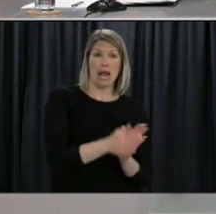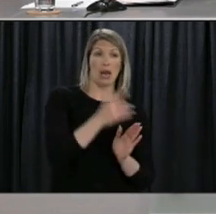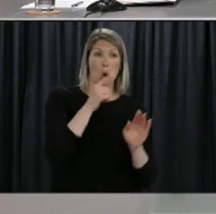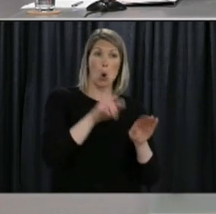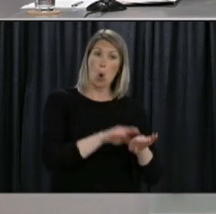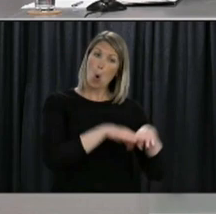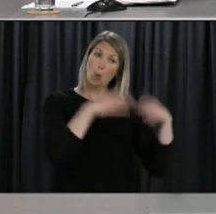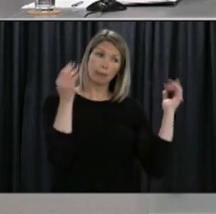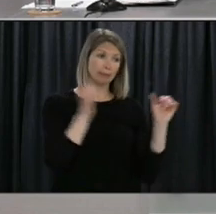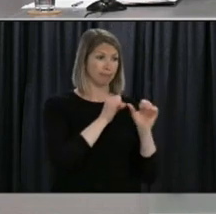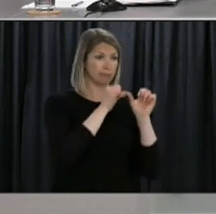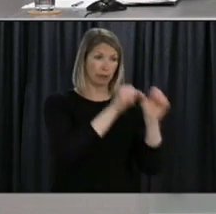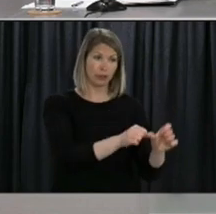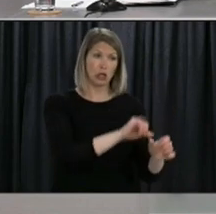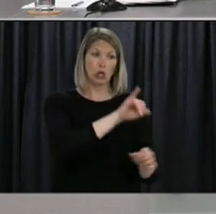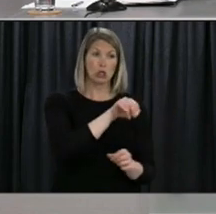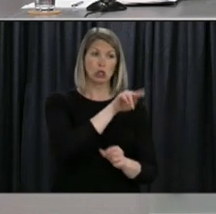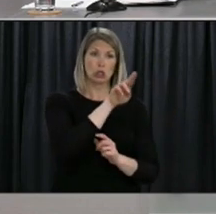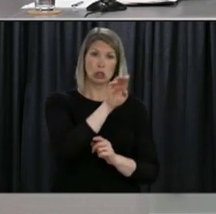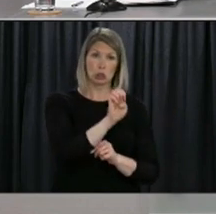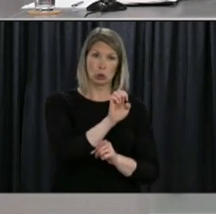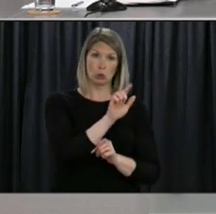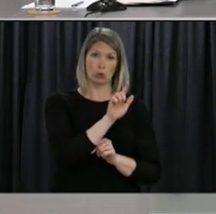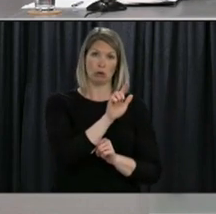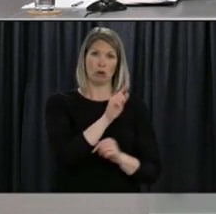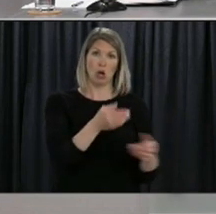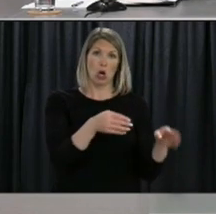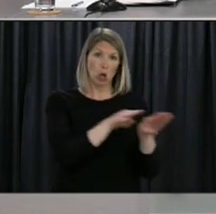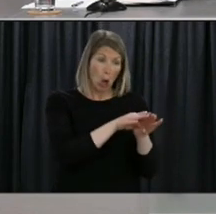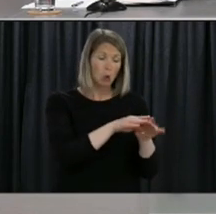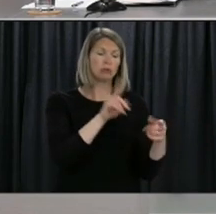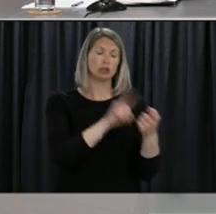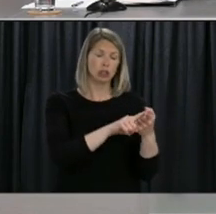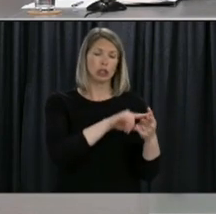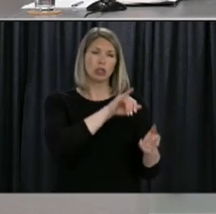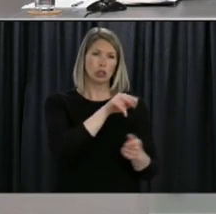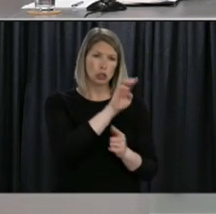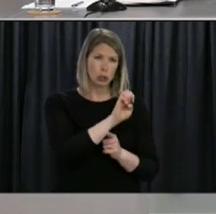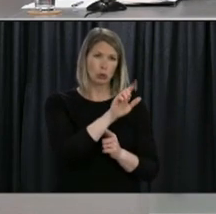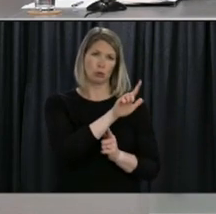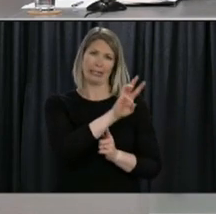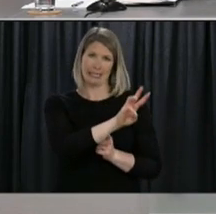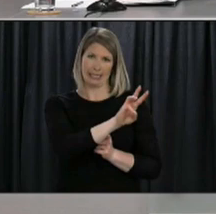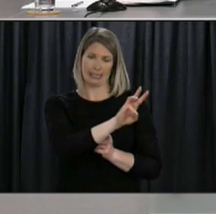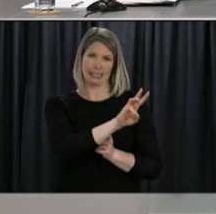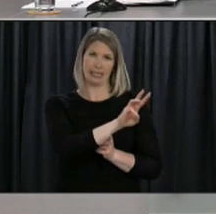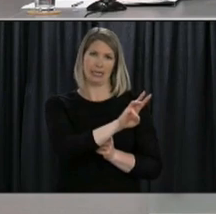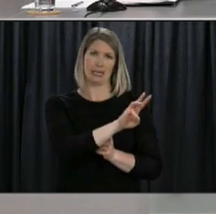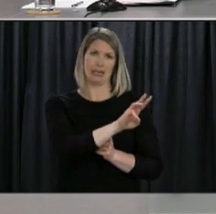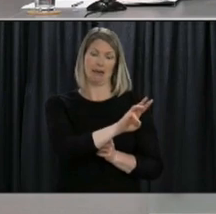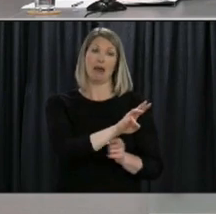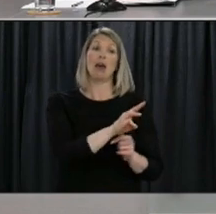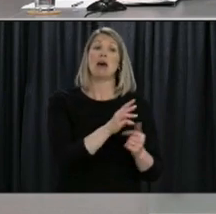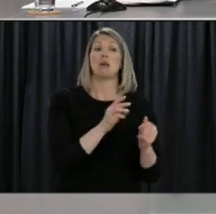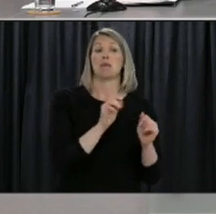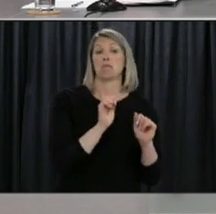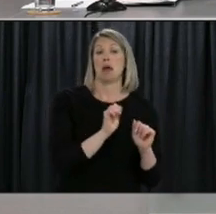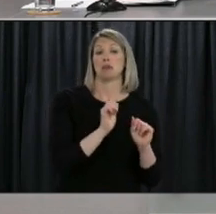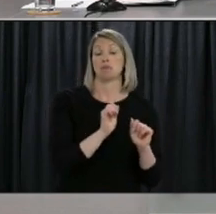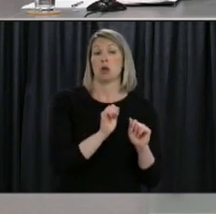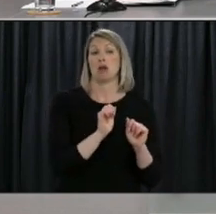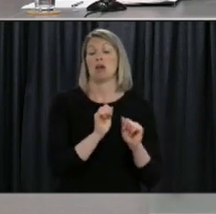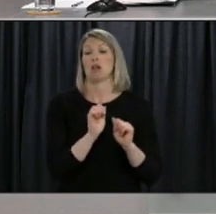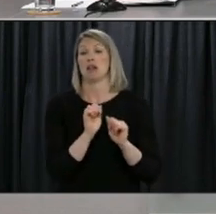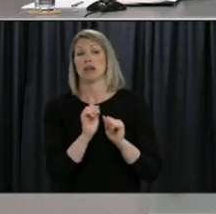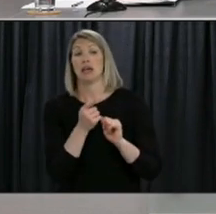unsustainable because many parents are choosing not to come back at this time it being impossible to exercise social distancing among children and she expects there will be